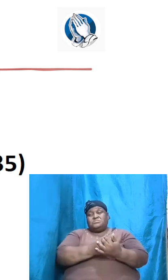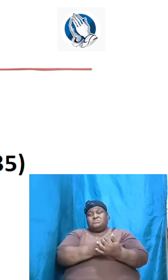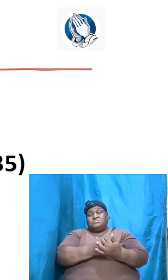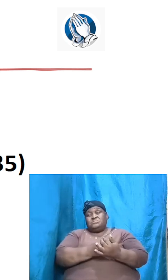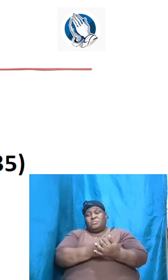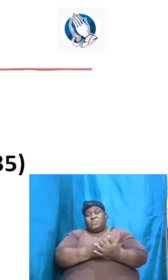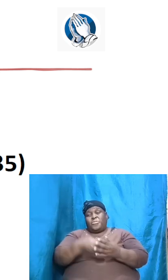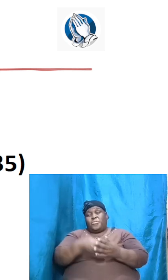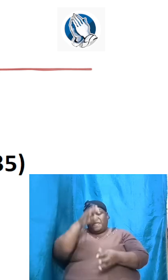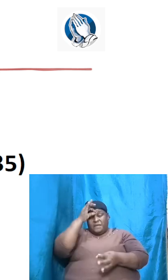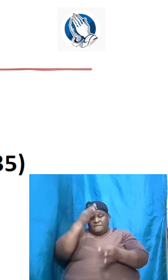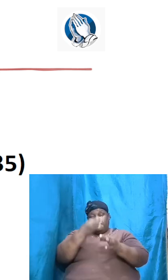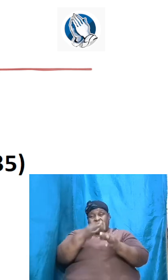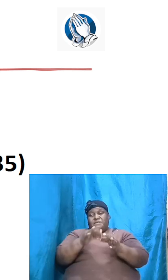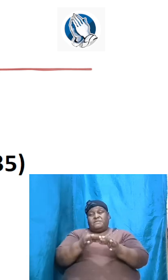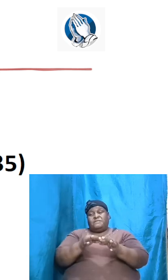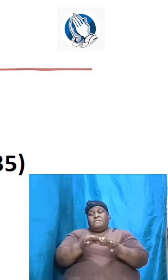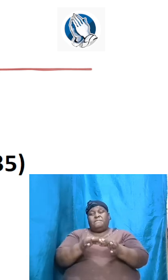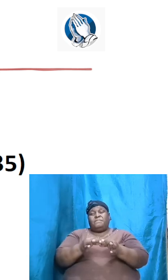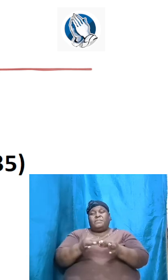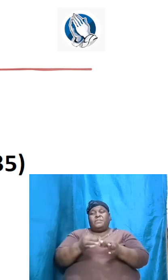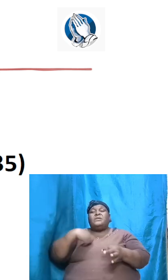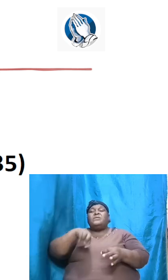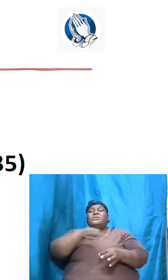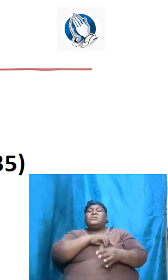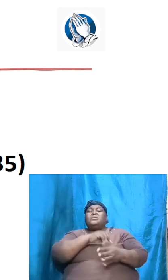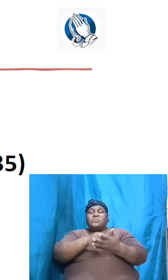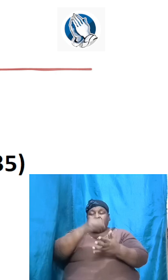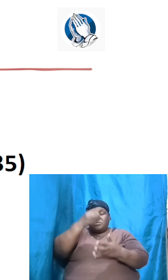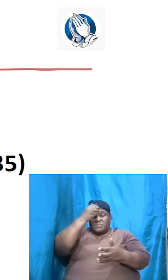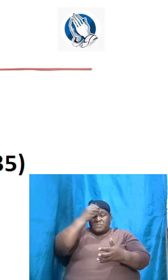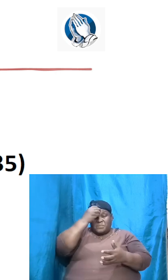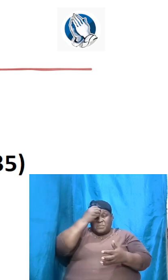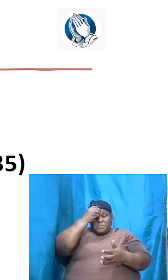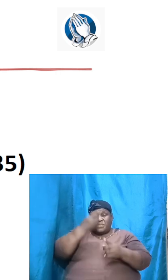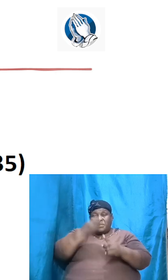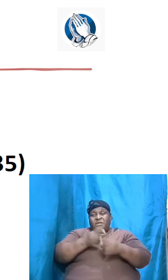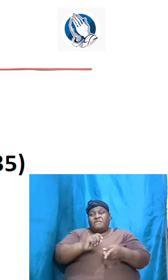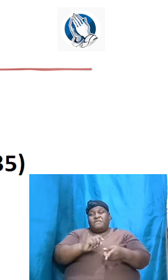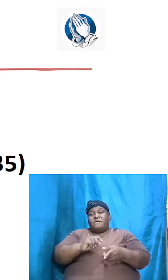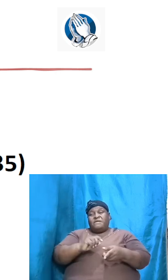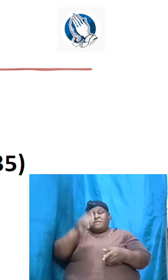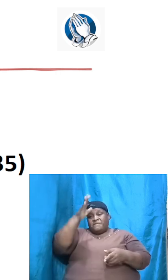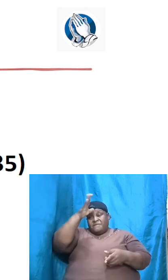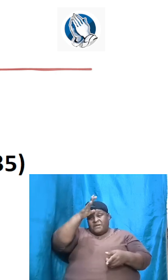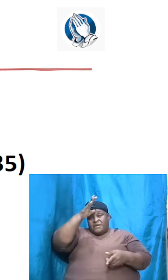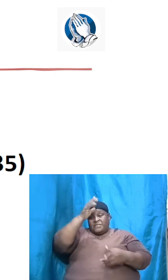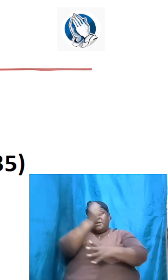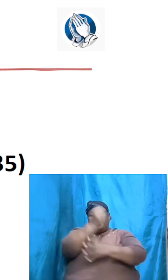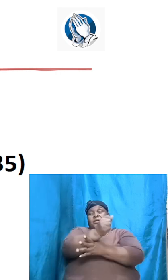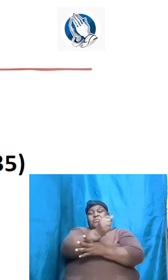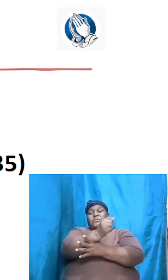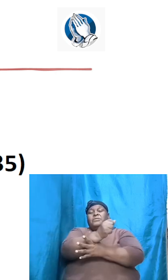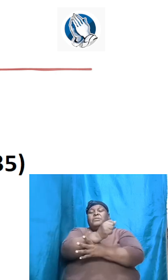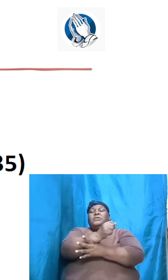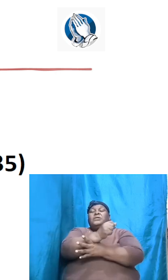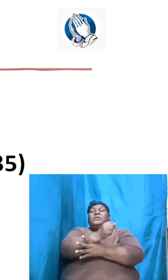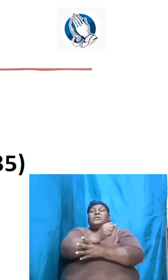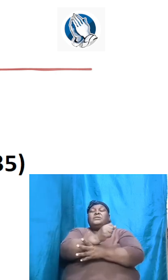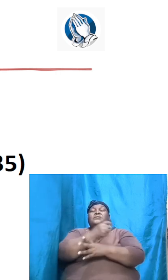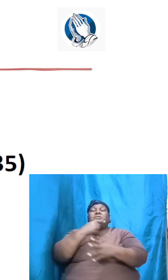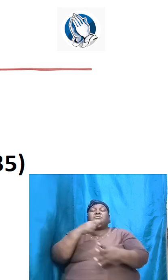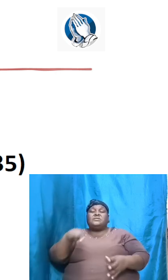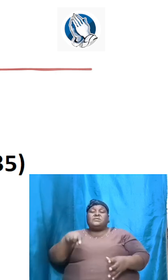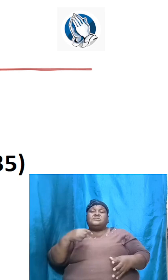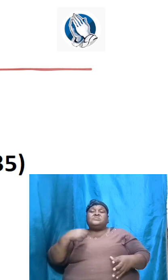and faith we would have learned this from daddy Abraham and this we are seeing